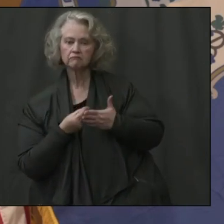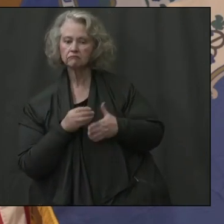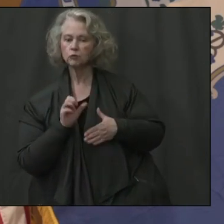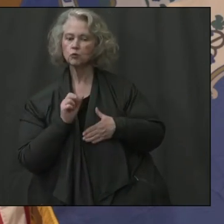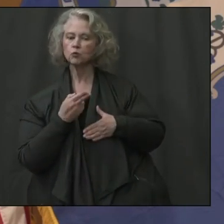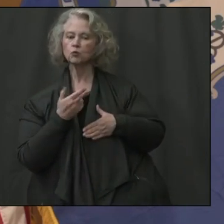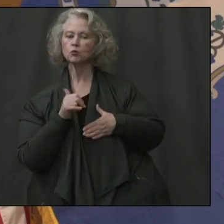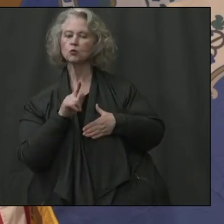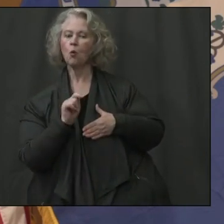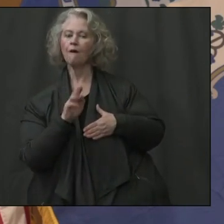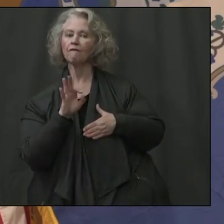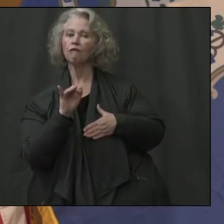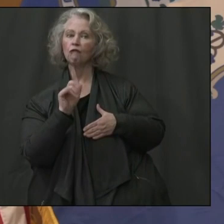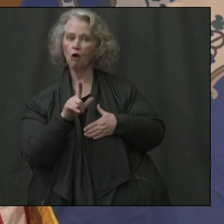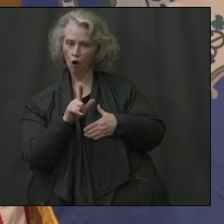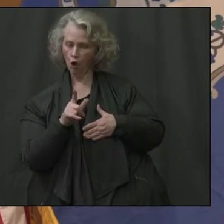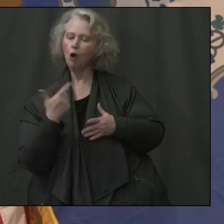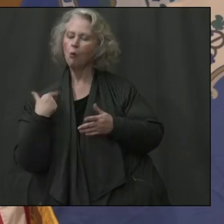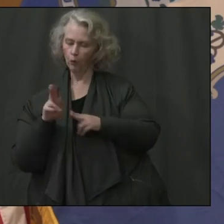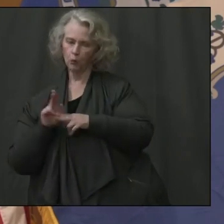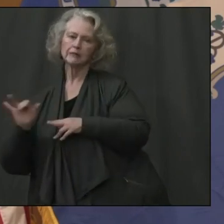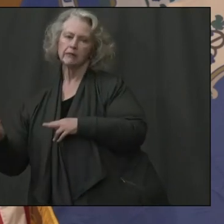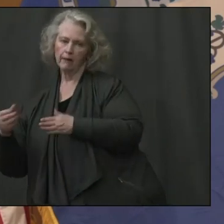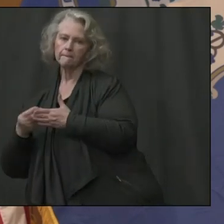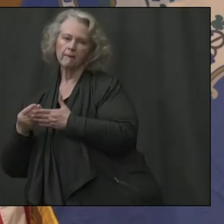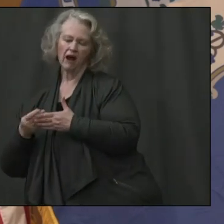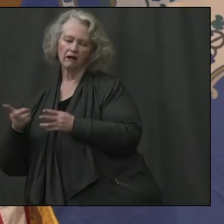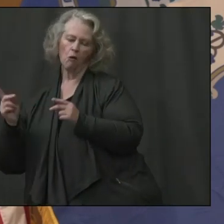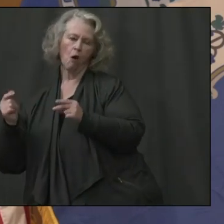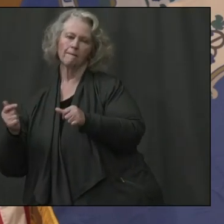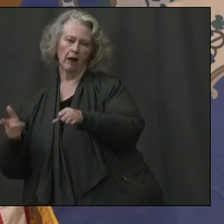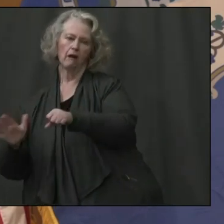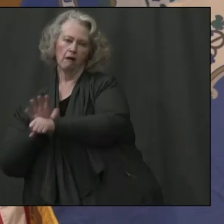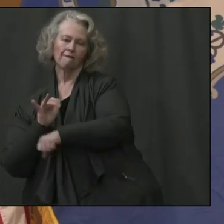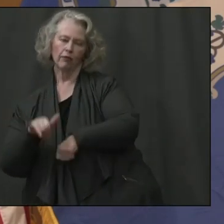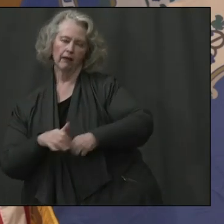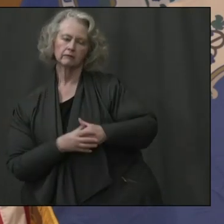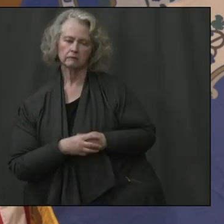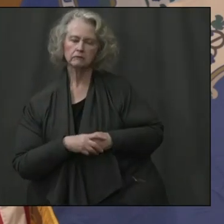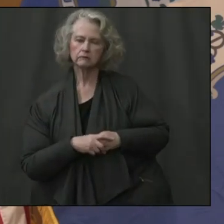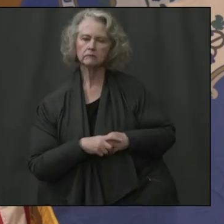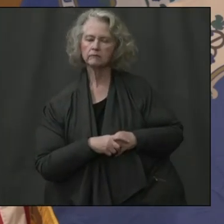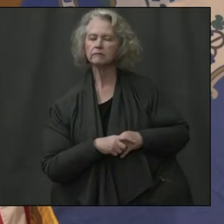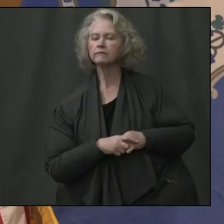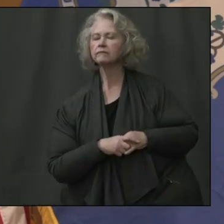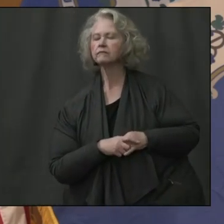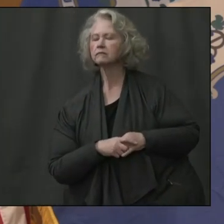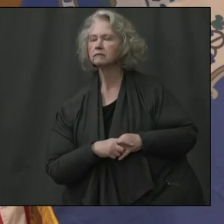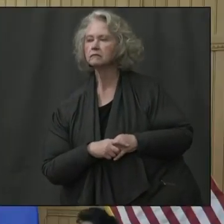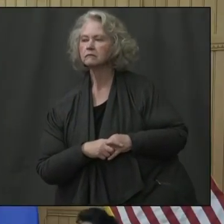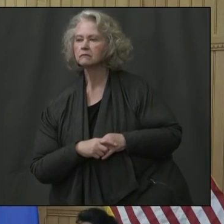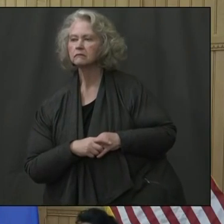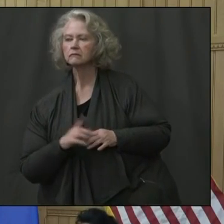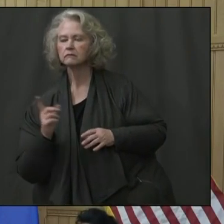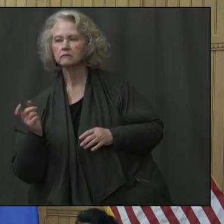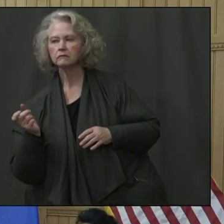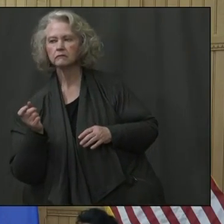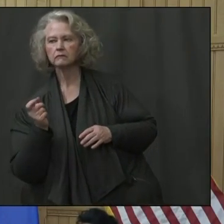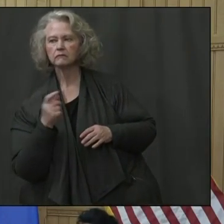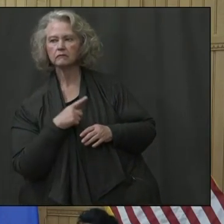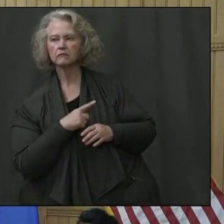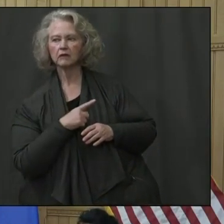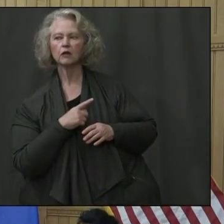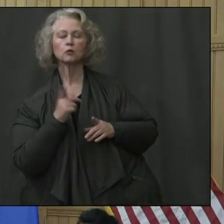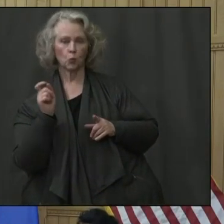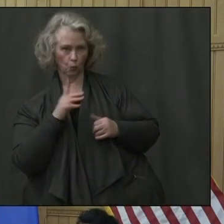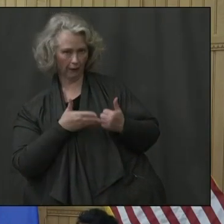those costs would be covered from the resources, the rainy day fund. So that would automatically happen. And you guys plan to release some of the municipal